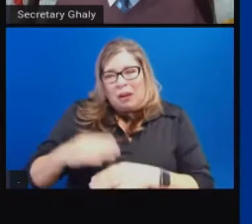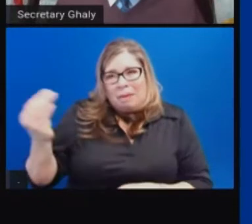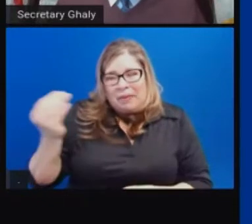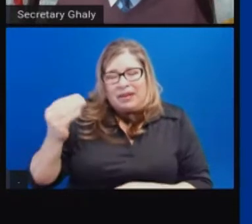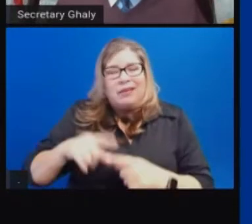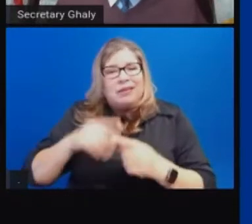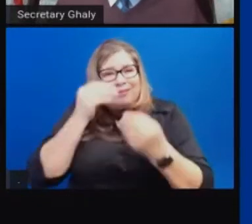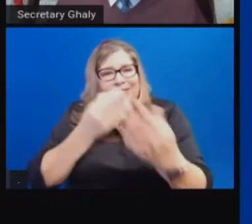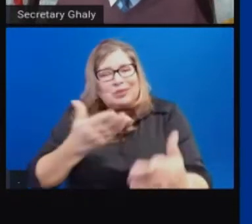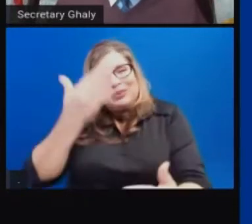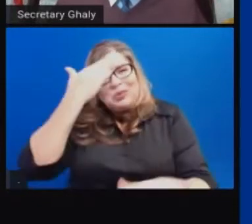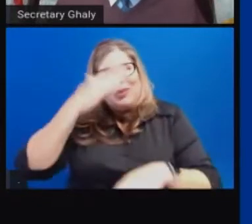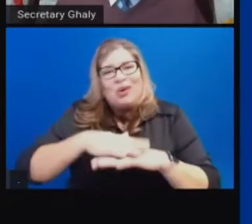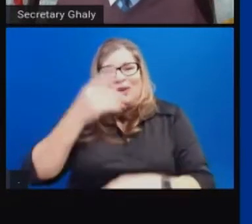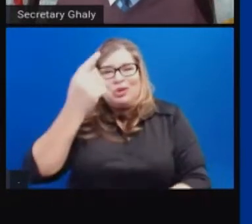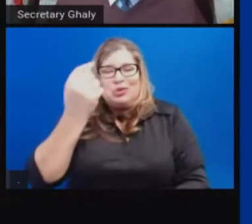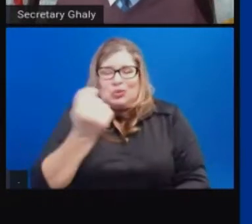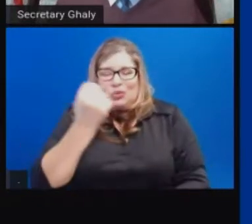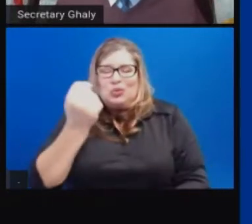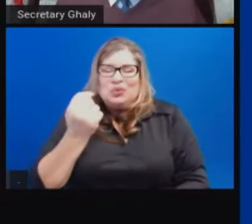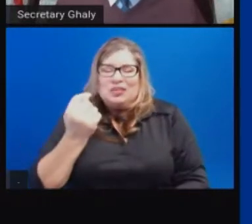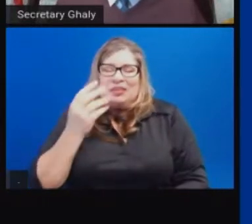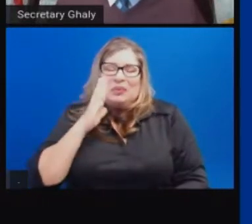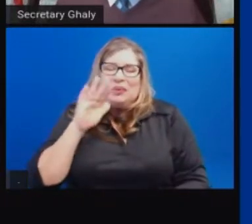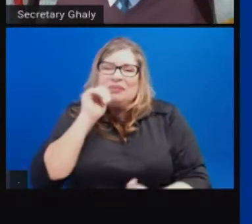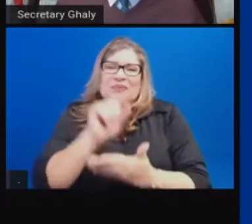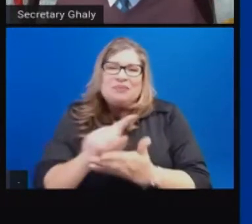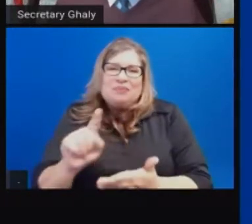continuing to do that moving forward. Next slide.